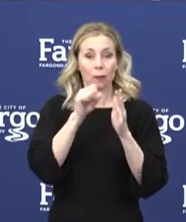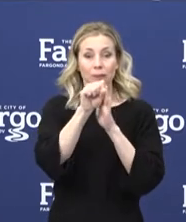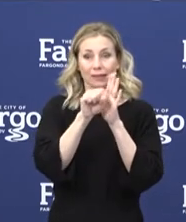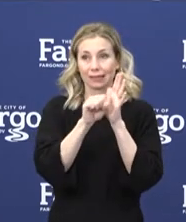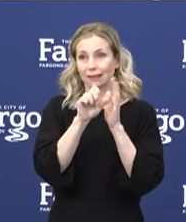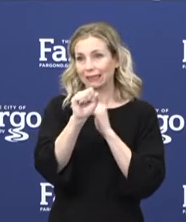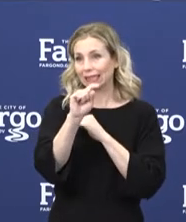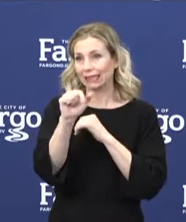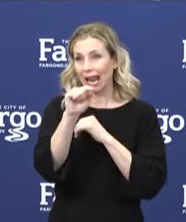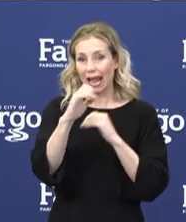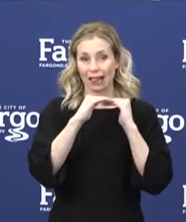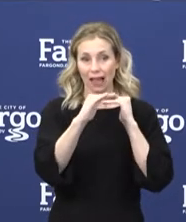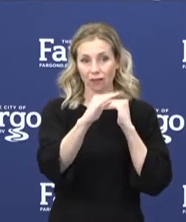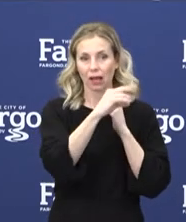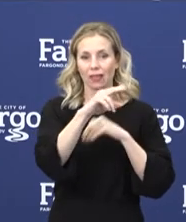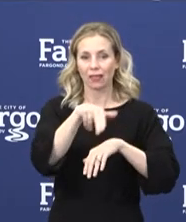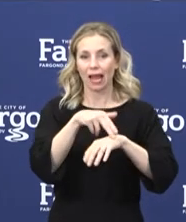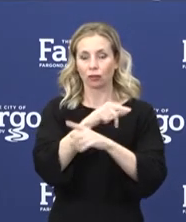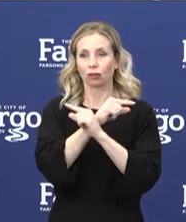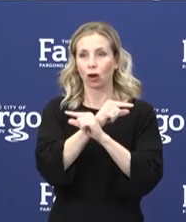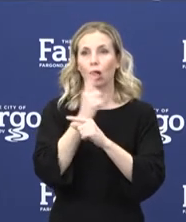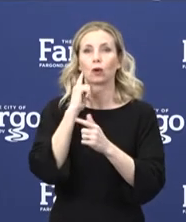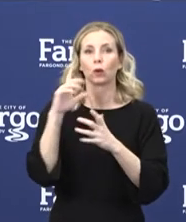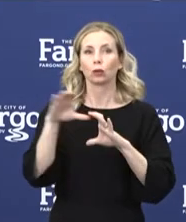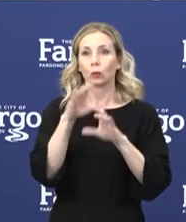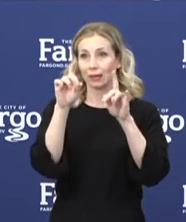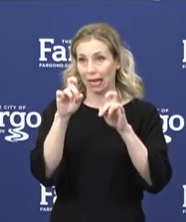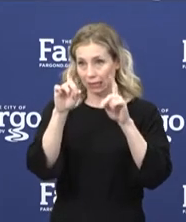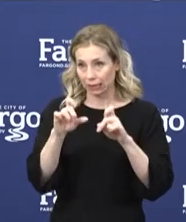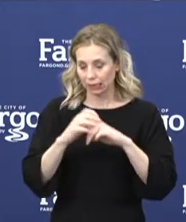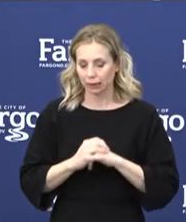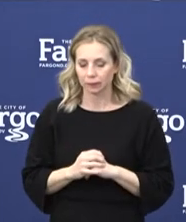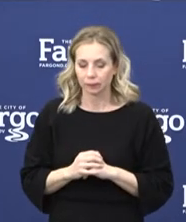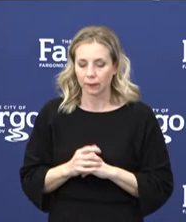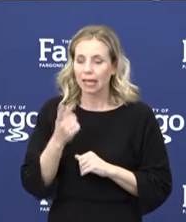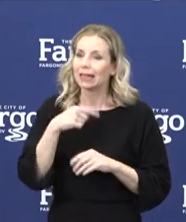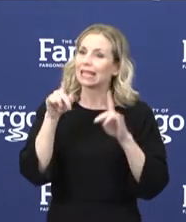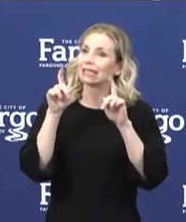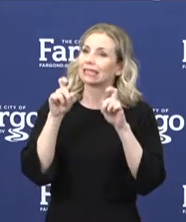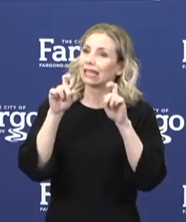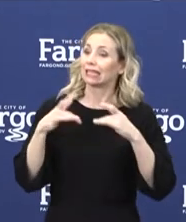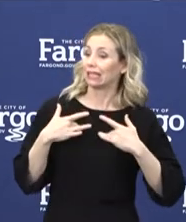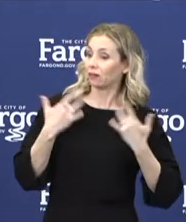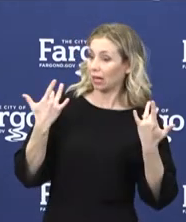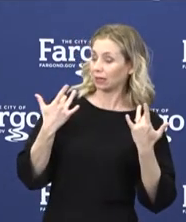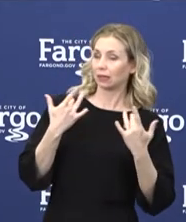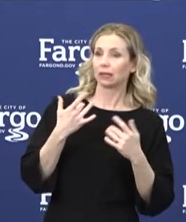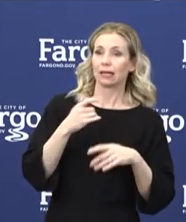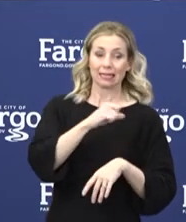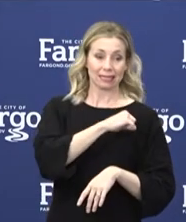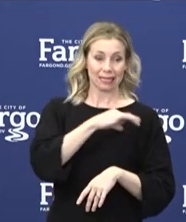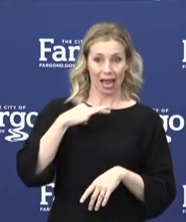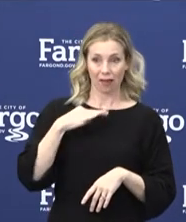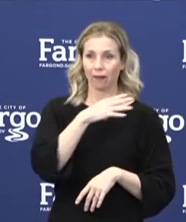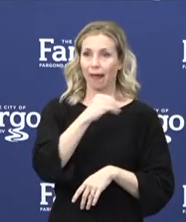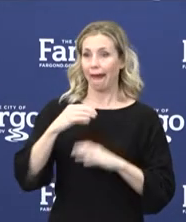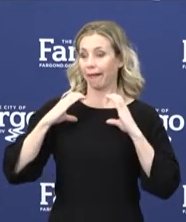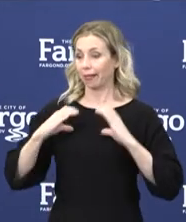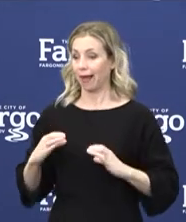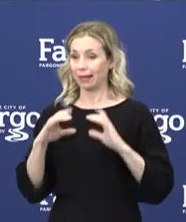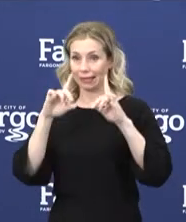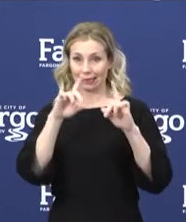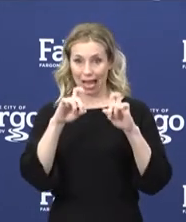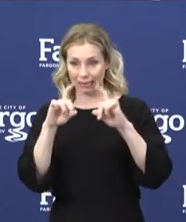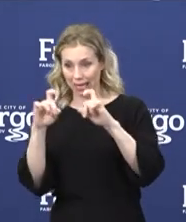by the National Guard Strike Teams. In these testing type of events both staff and clients are tested in an effort to